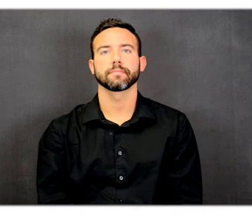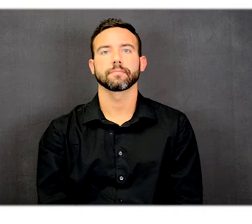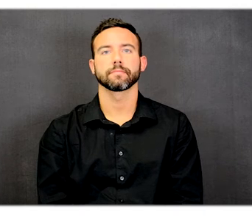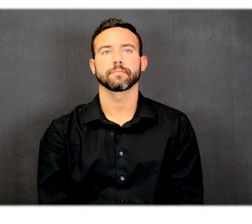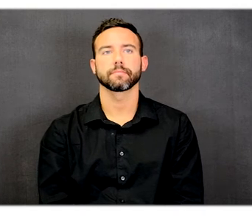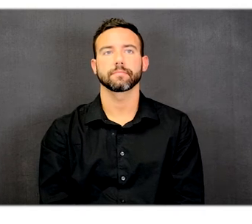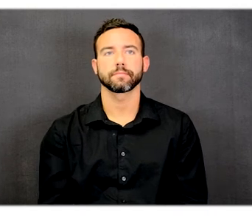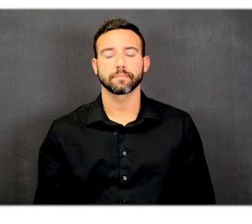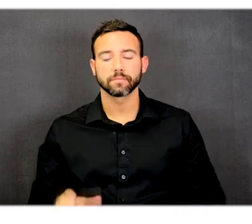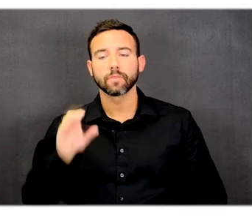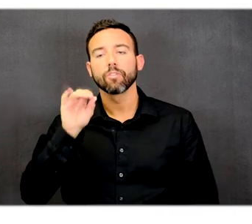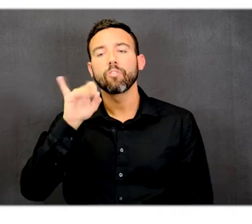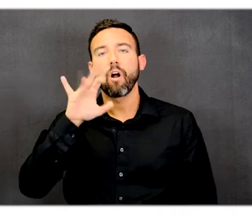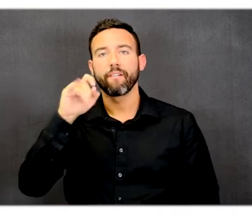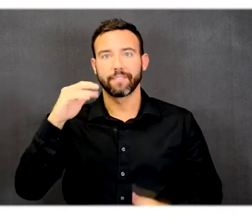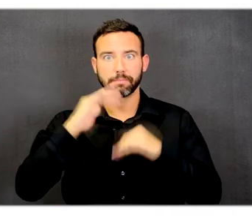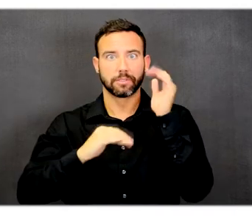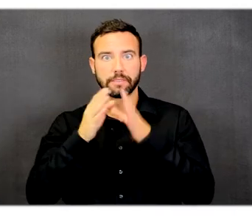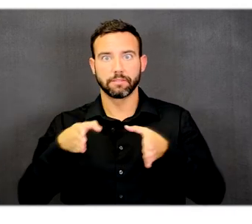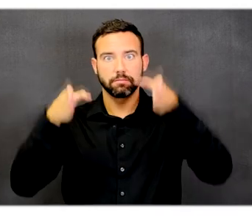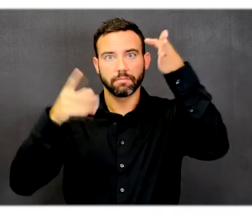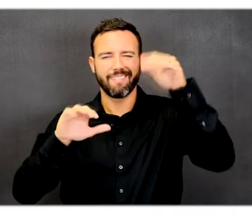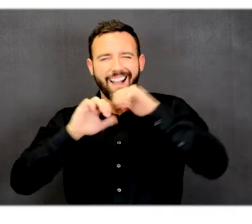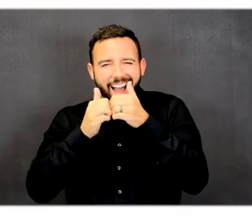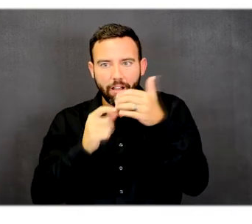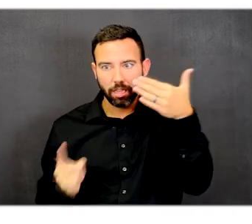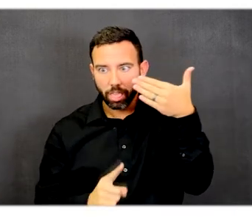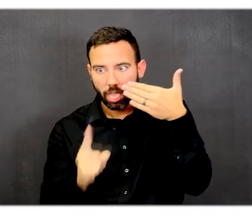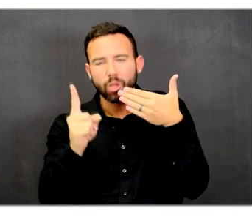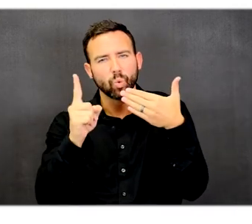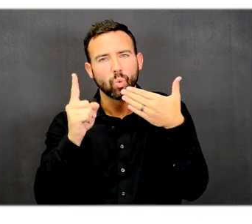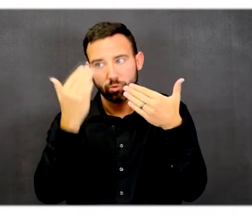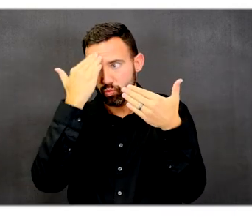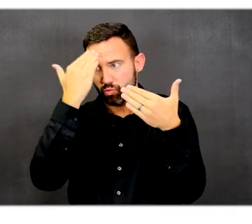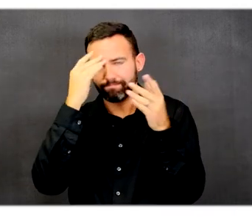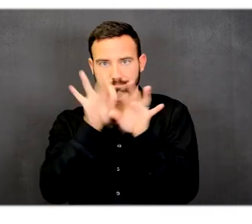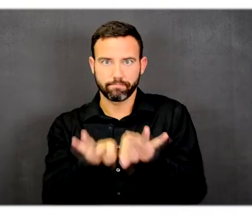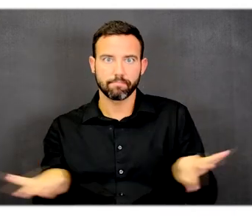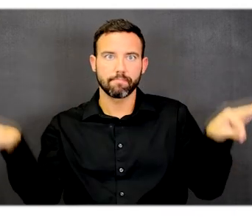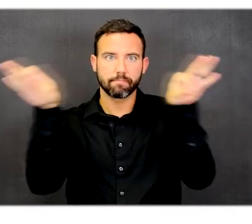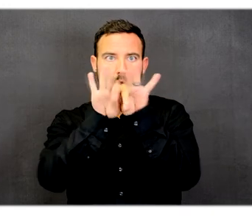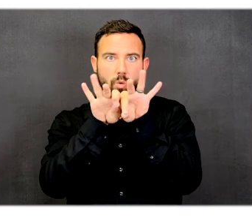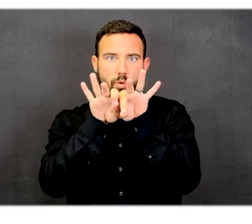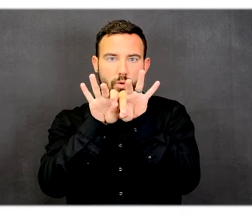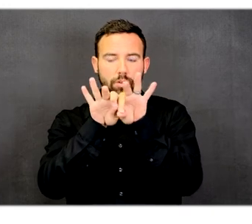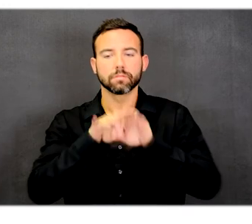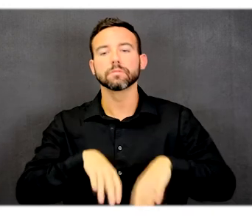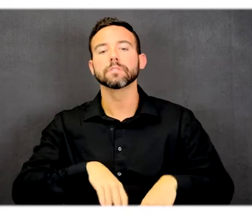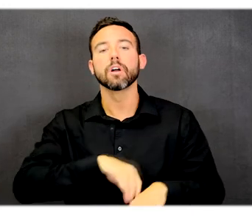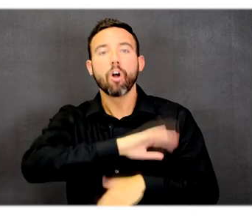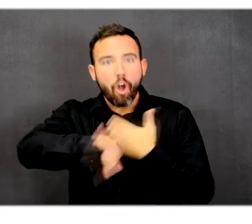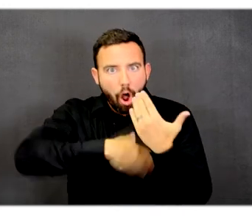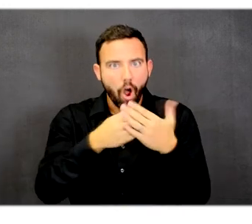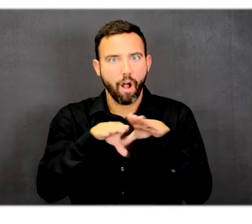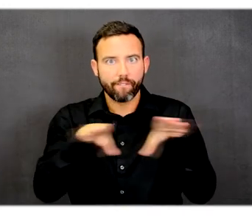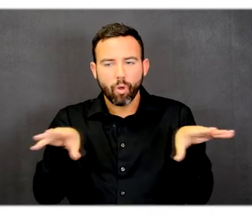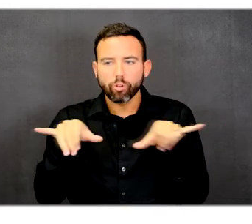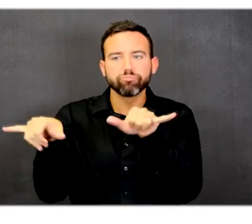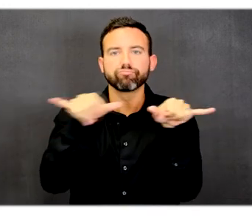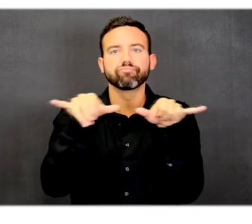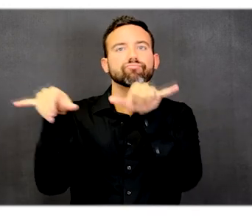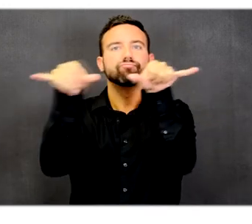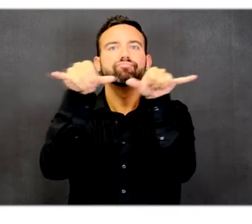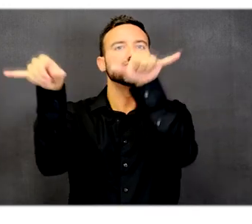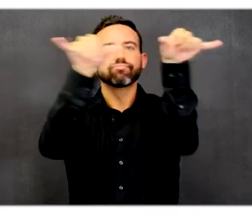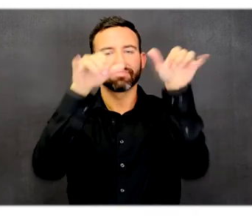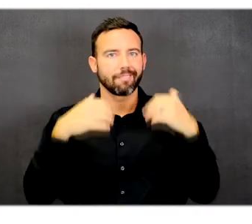Navigation through the main office building is very important. There is a commonality on all floors and this next series of planned